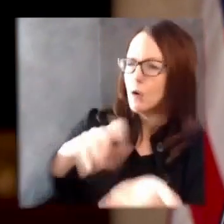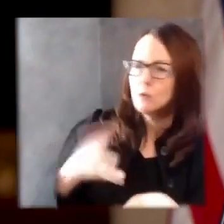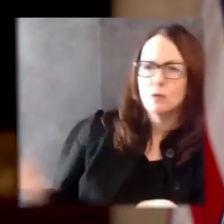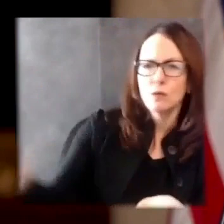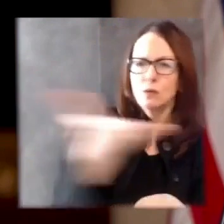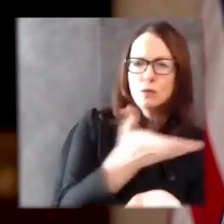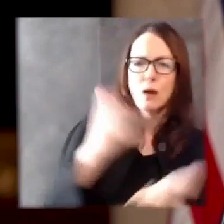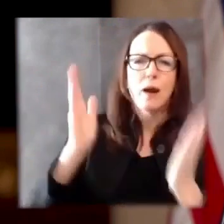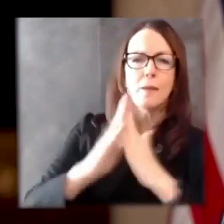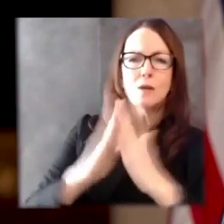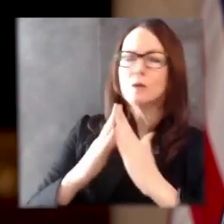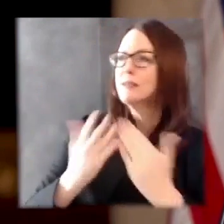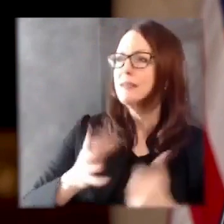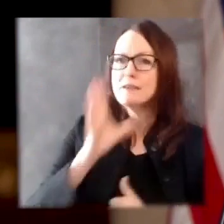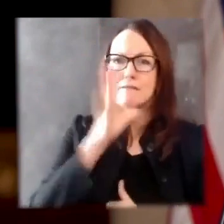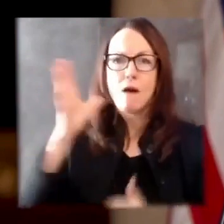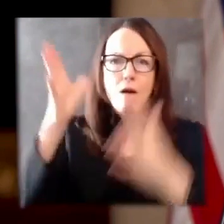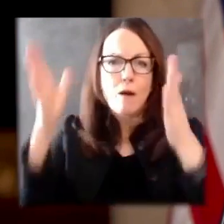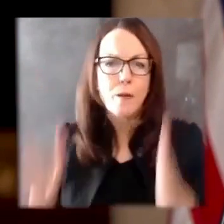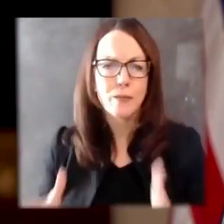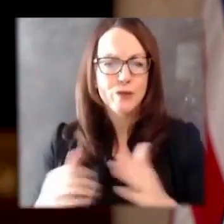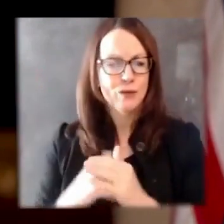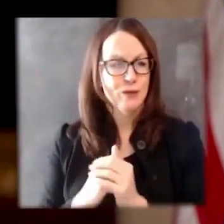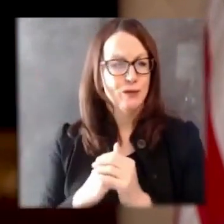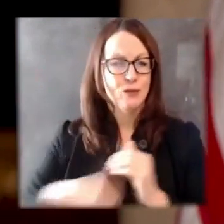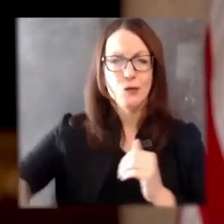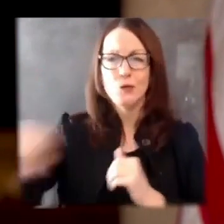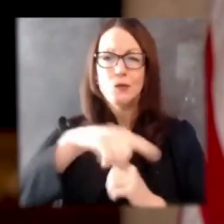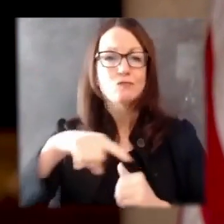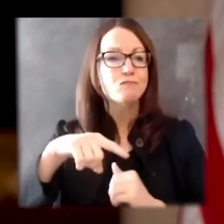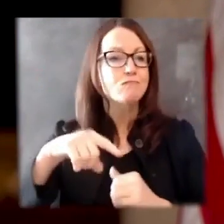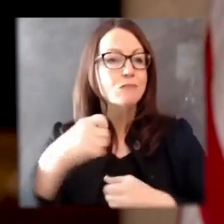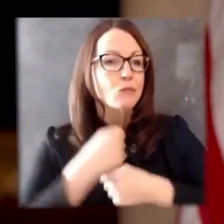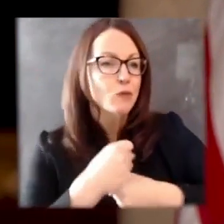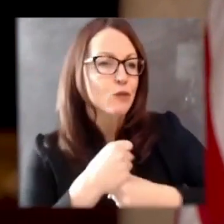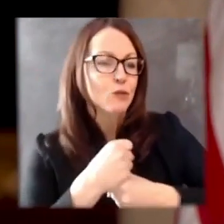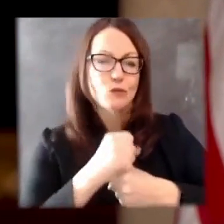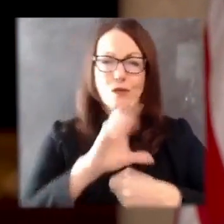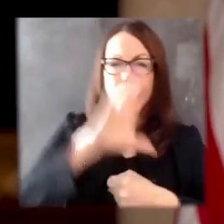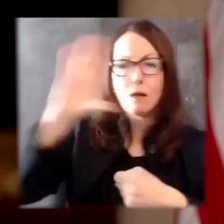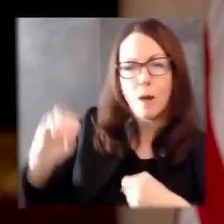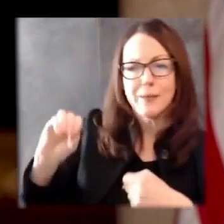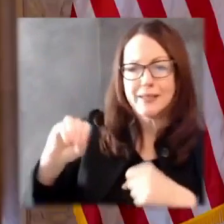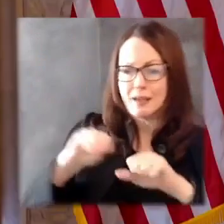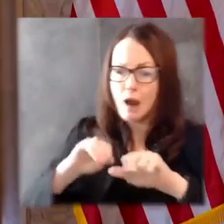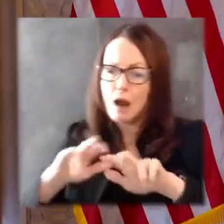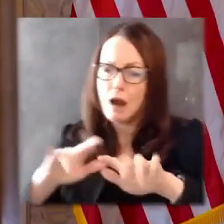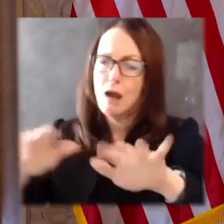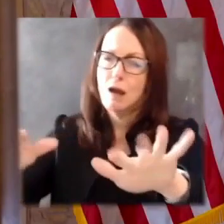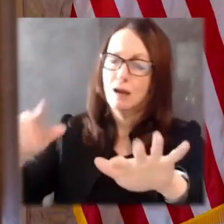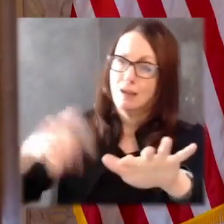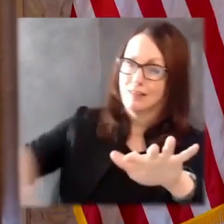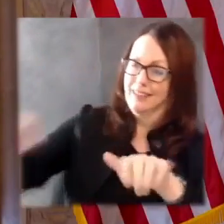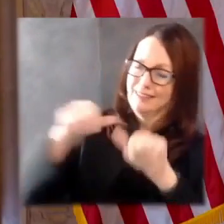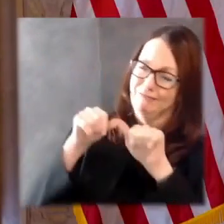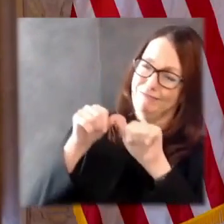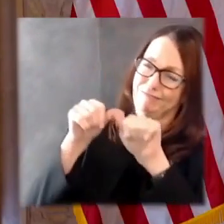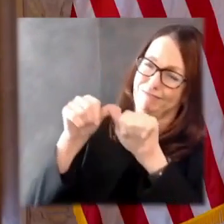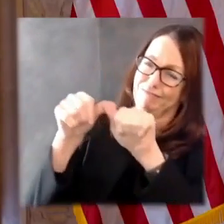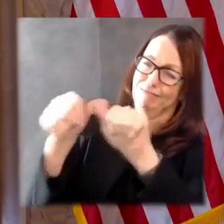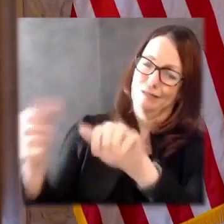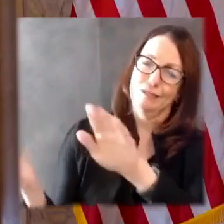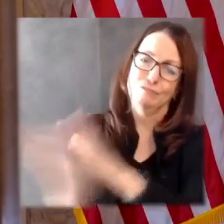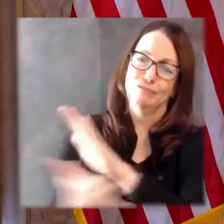growers and farm workers and producers who kept working to make sure we kept food on our table. In our Main Street